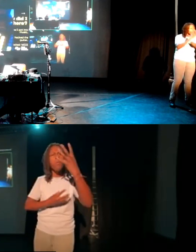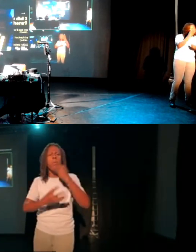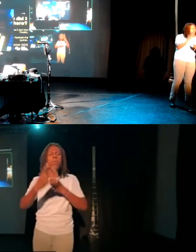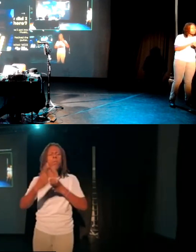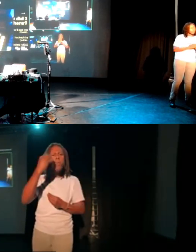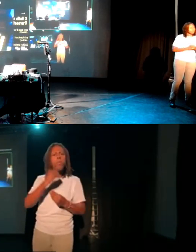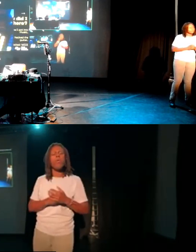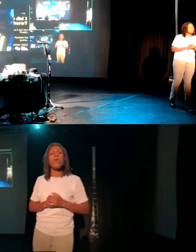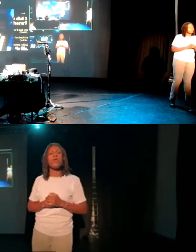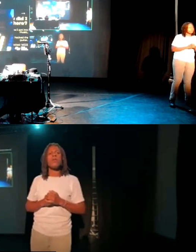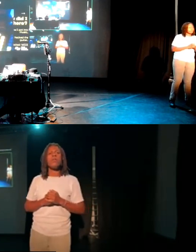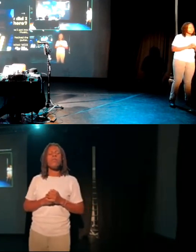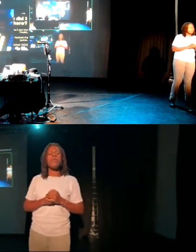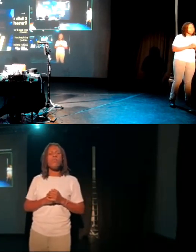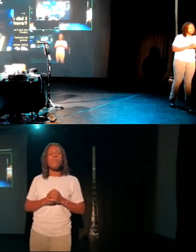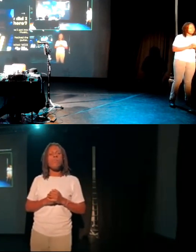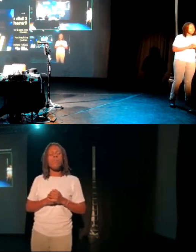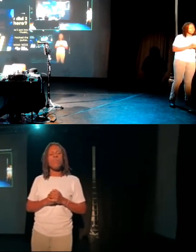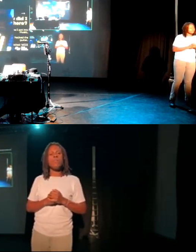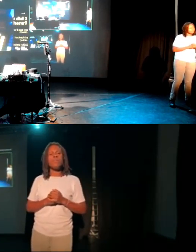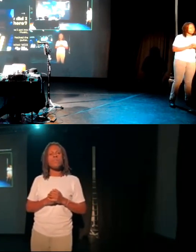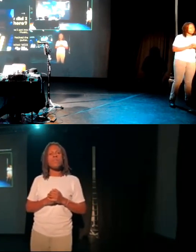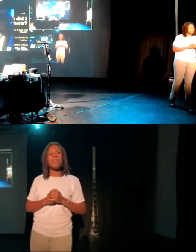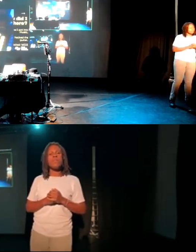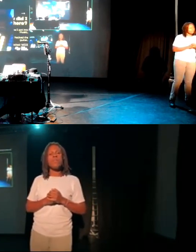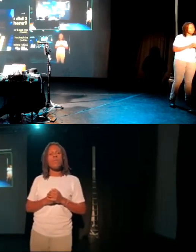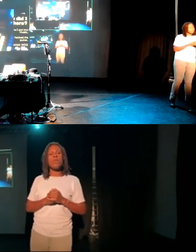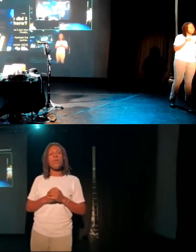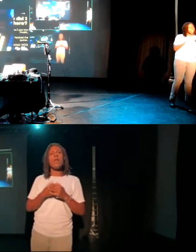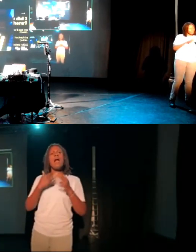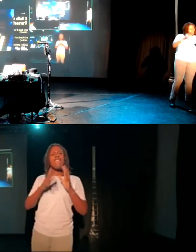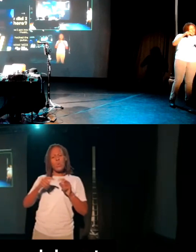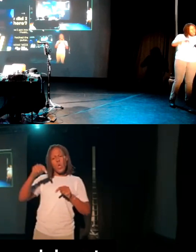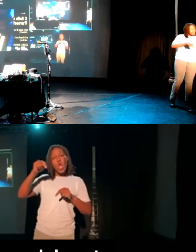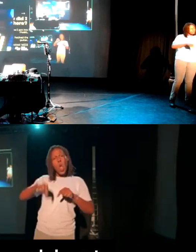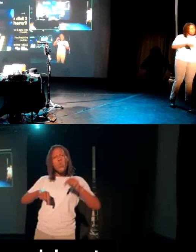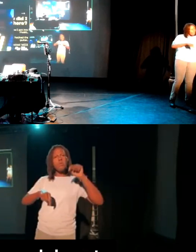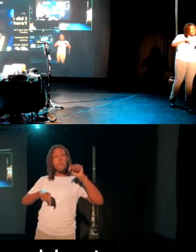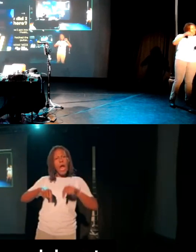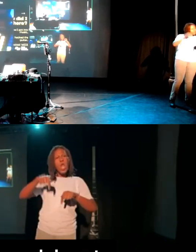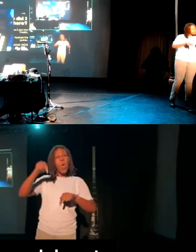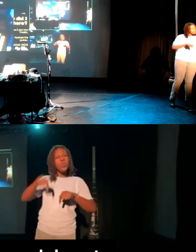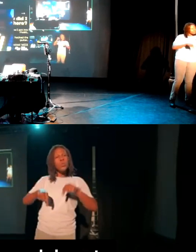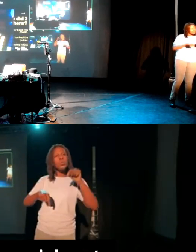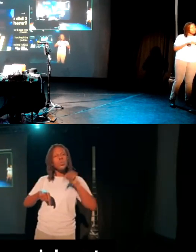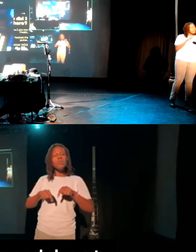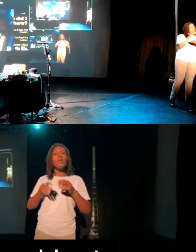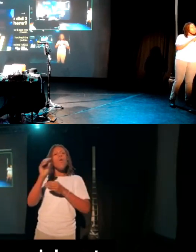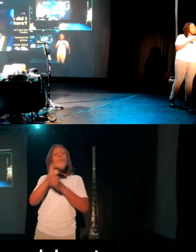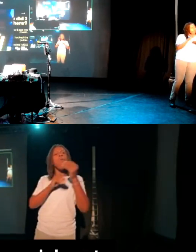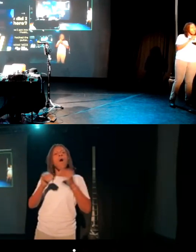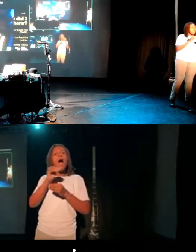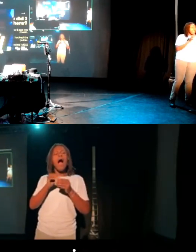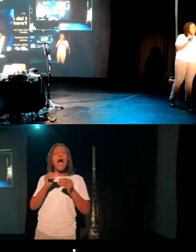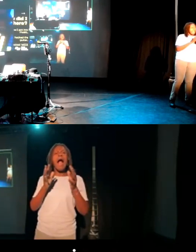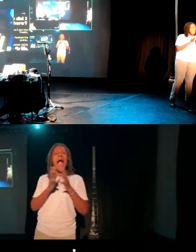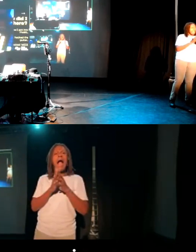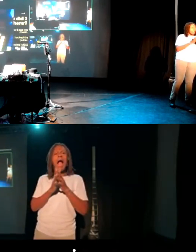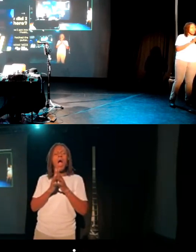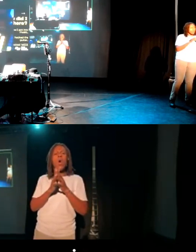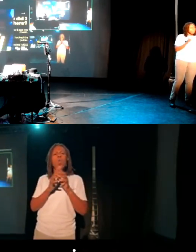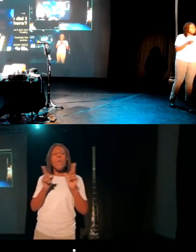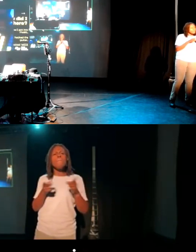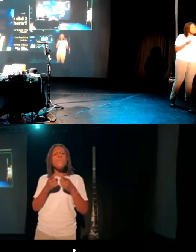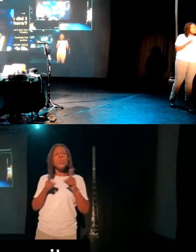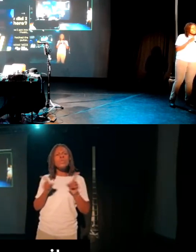the way that I play instruments, having to put things in note by note, and having to work out ways that I could set things up so that they would play